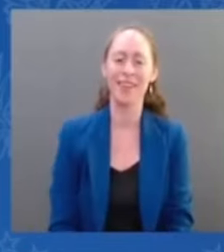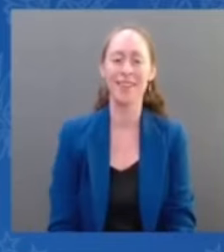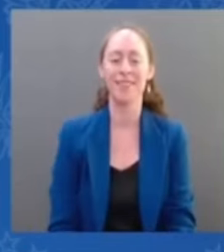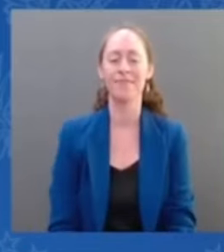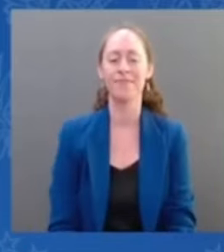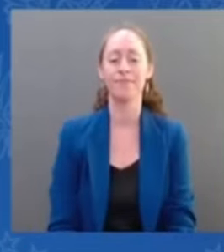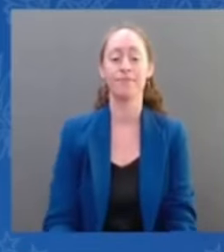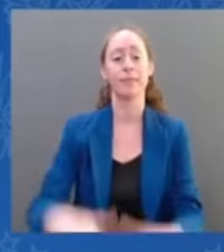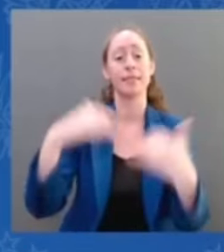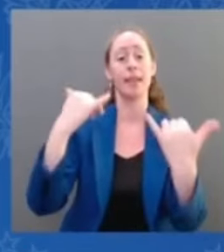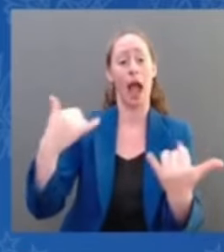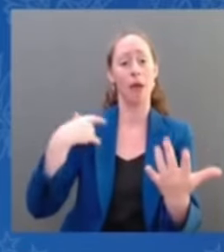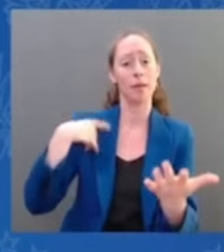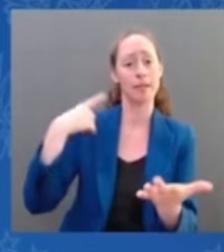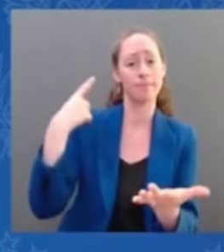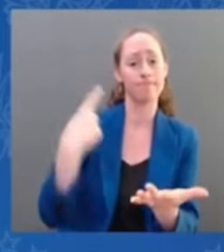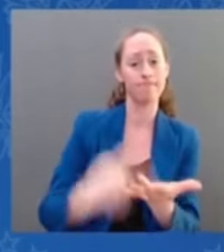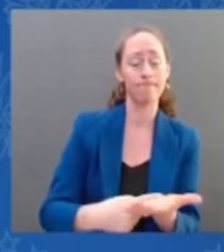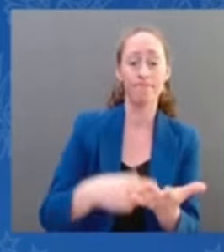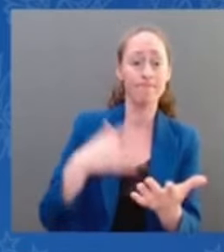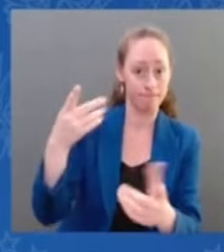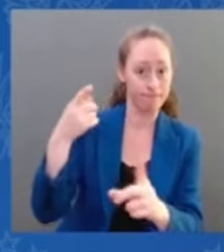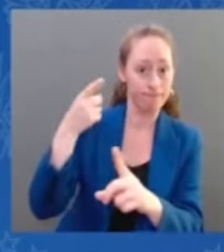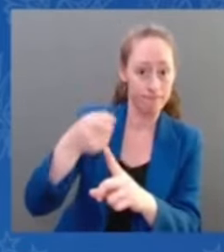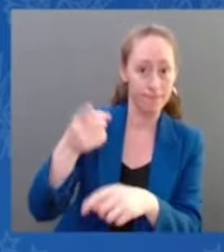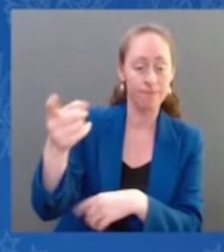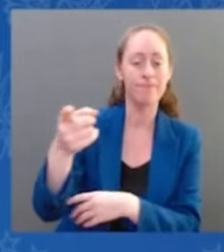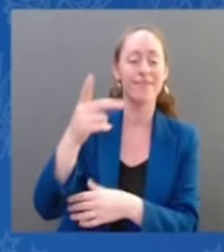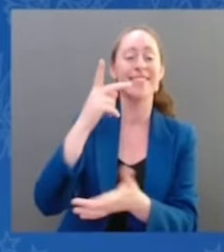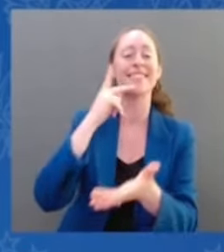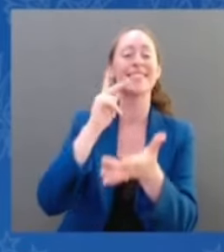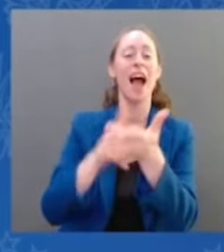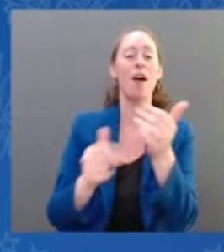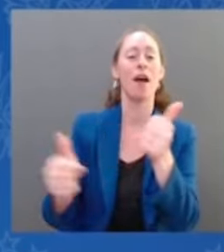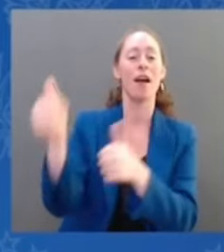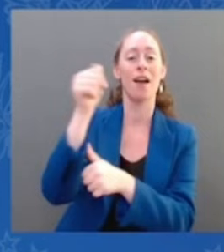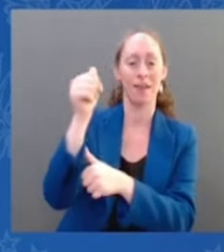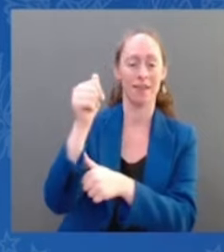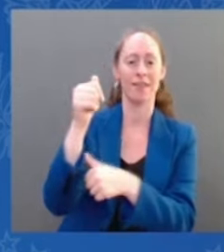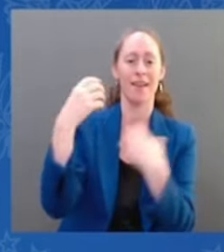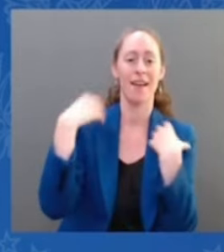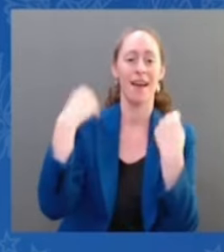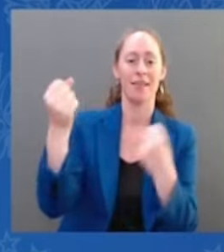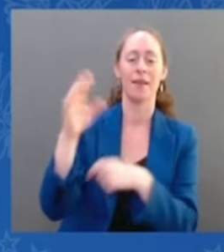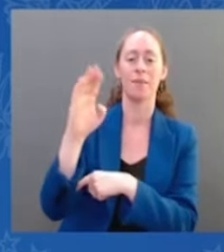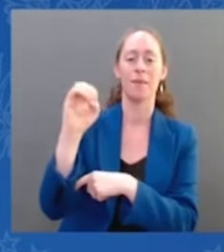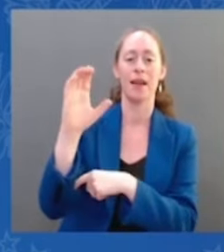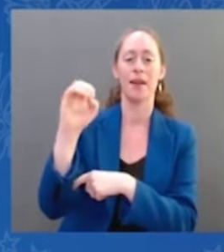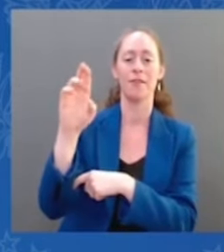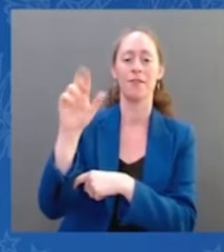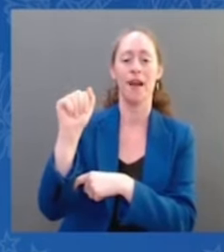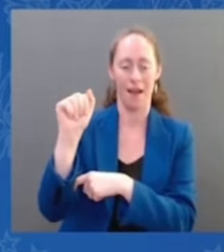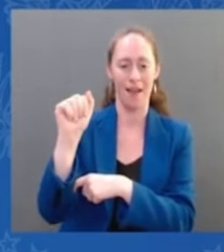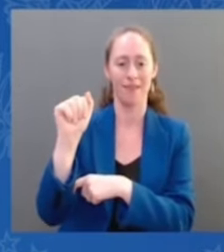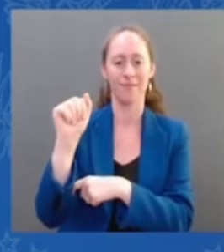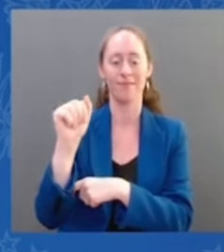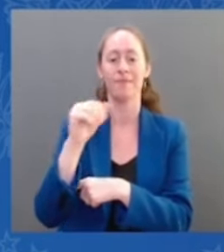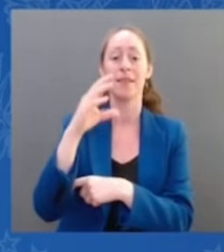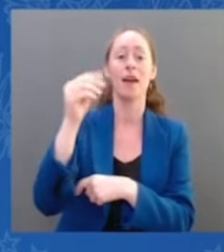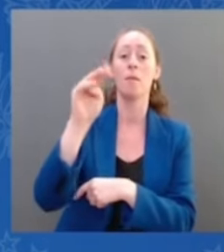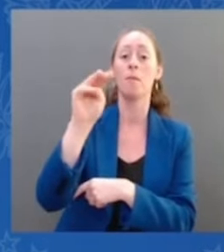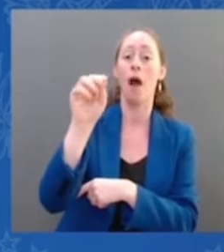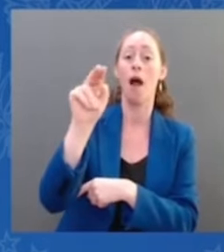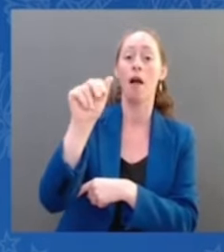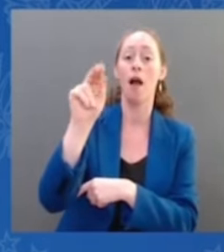I'm signing to protect reproductive rights of women in the aftermath of the Supreme Court's terrible, extreme, and I think so totally